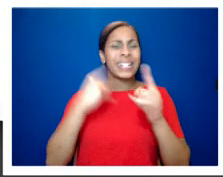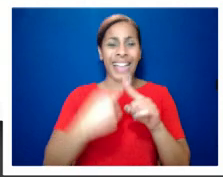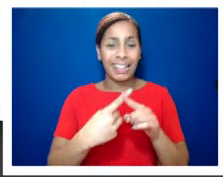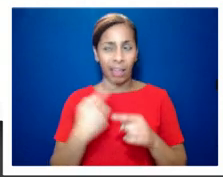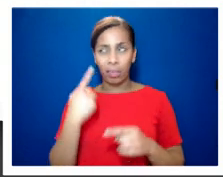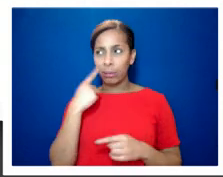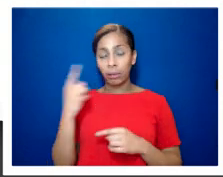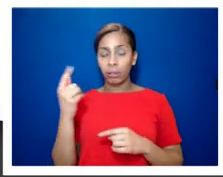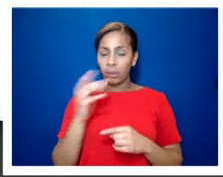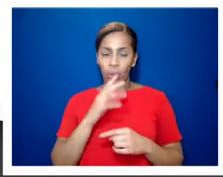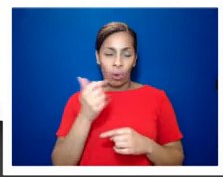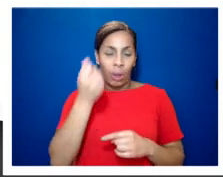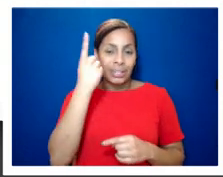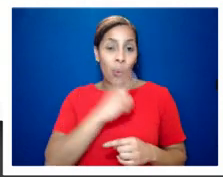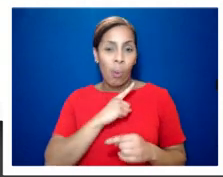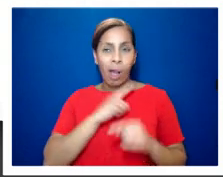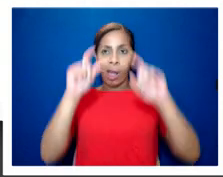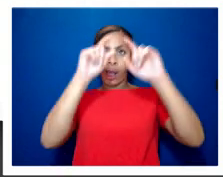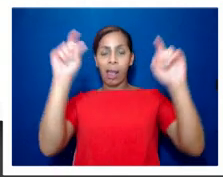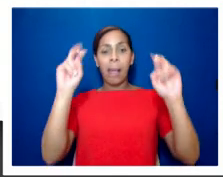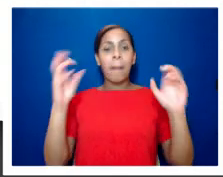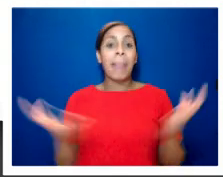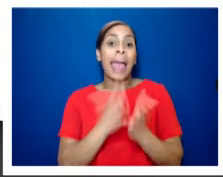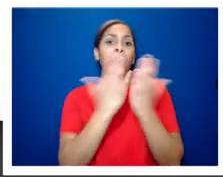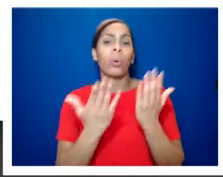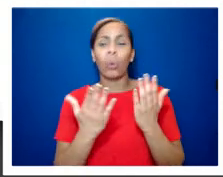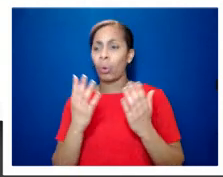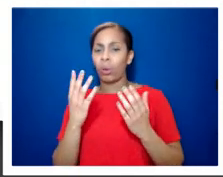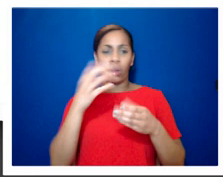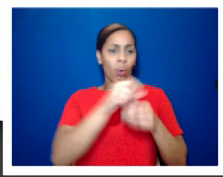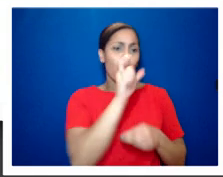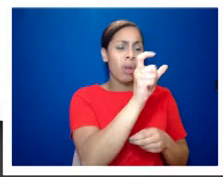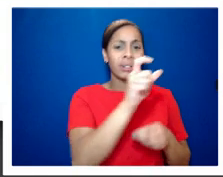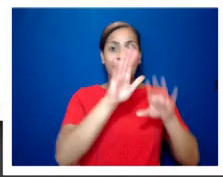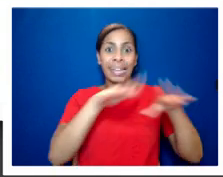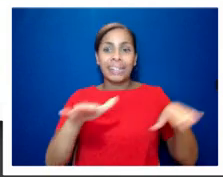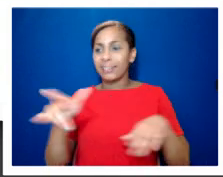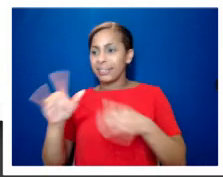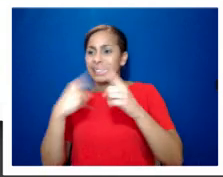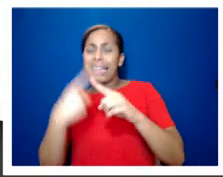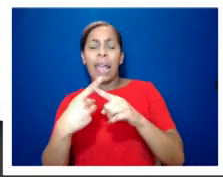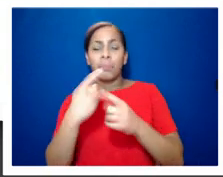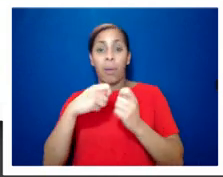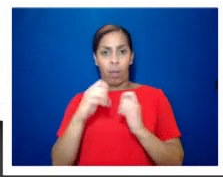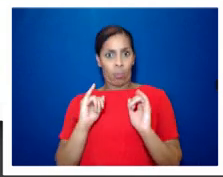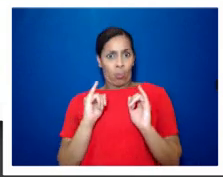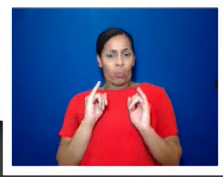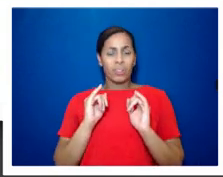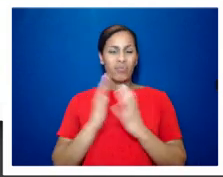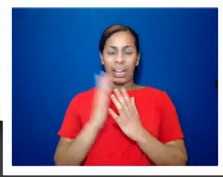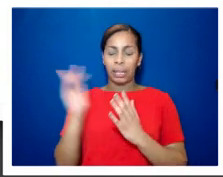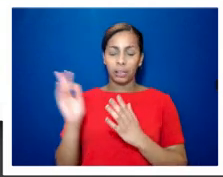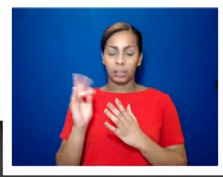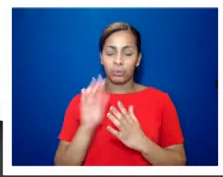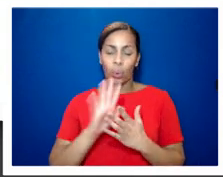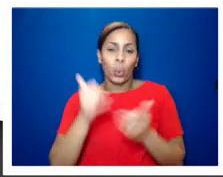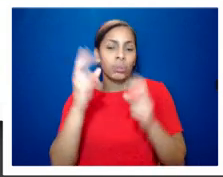same sentence anyway really and then playbook you know has multiple meanings so not really a good title for this book during one of the debates